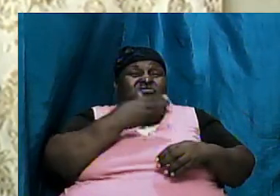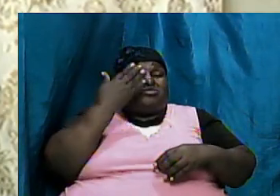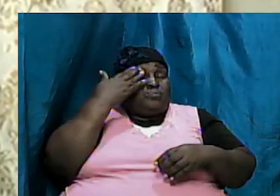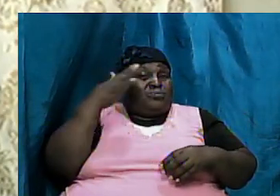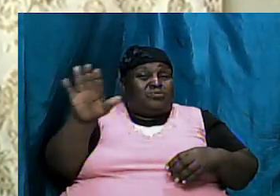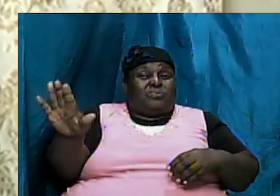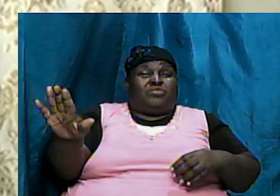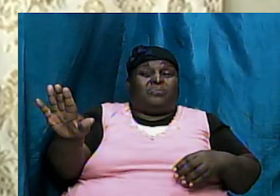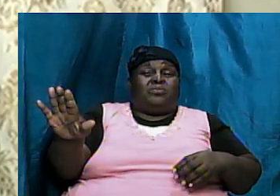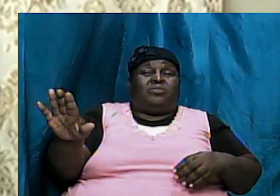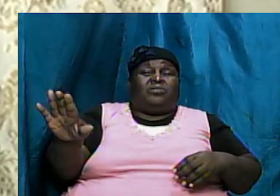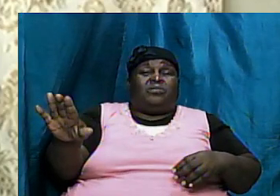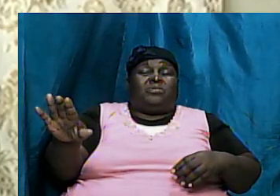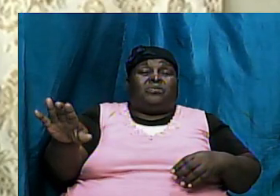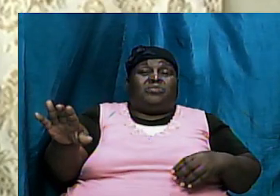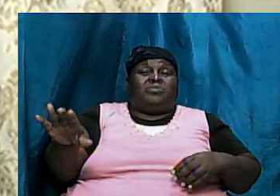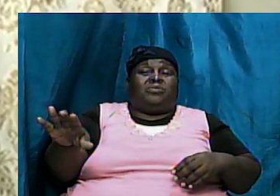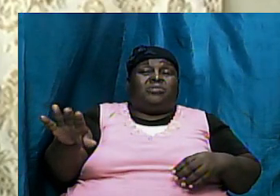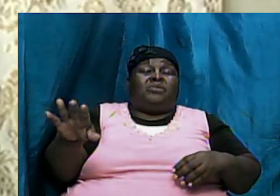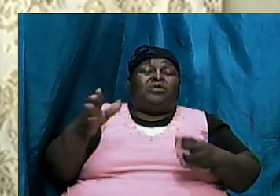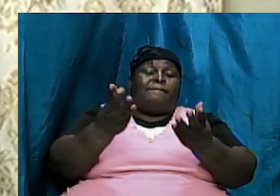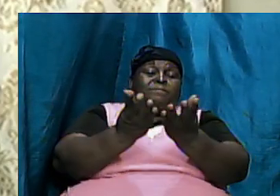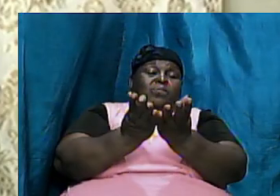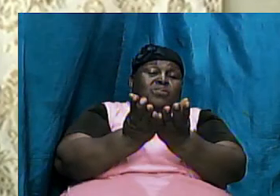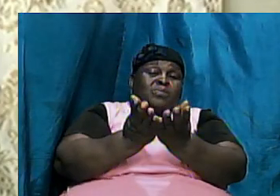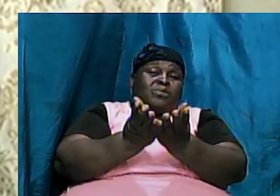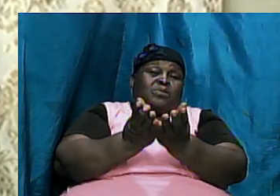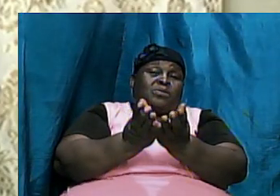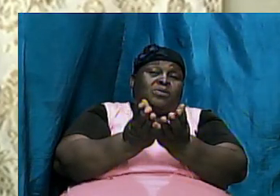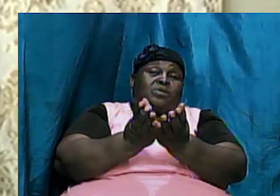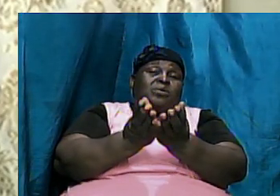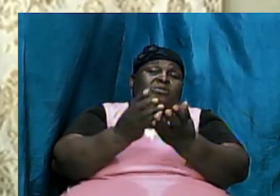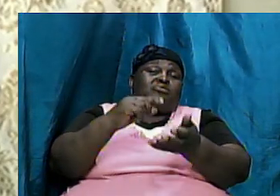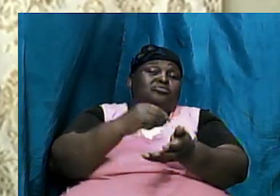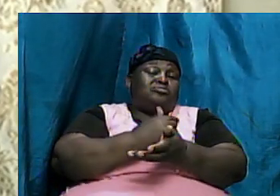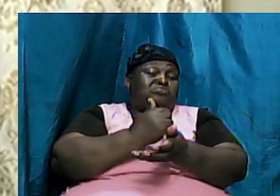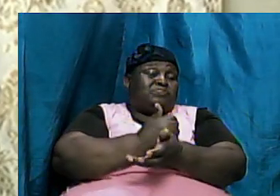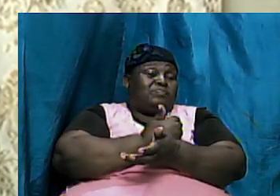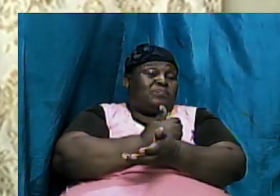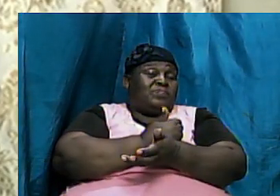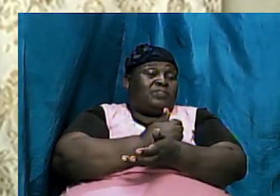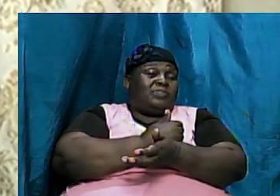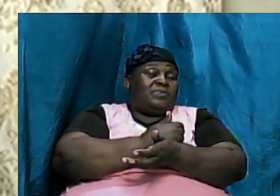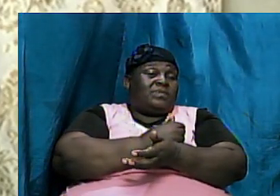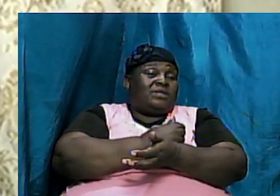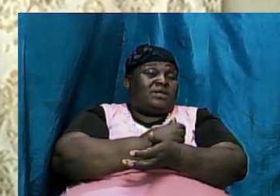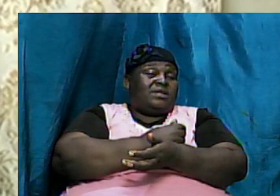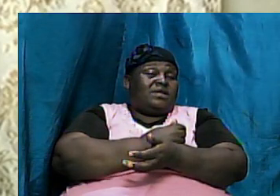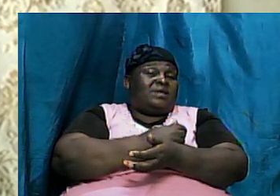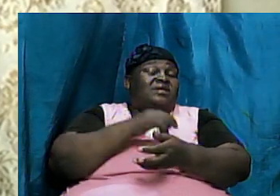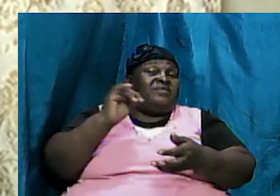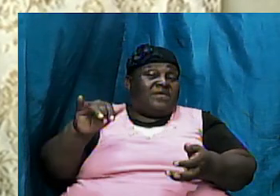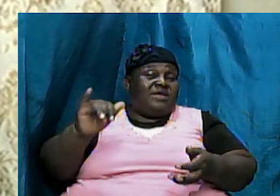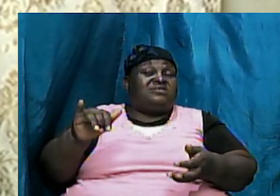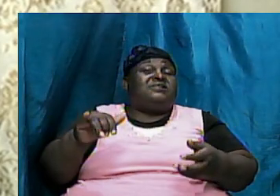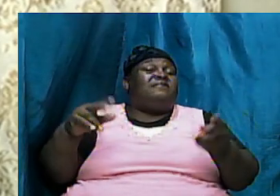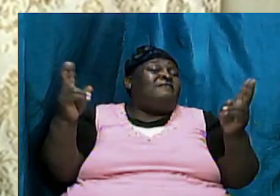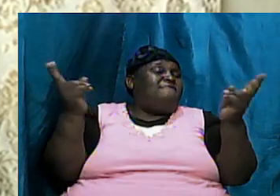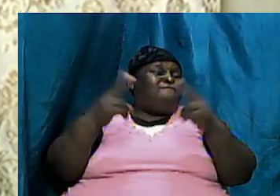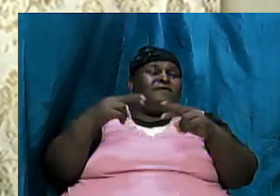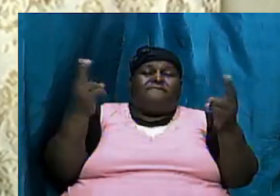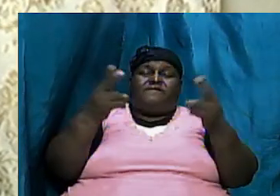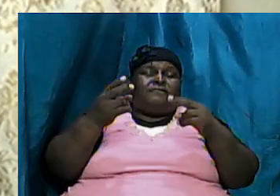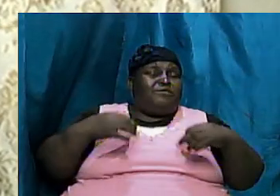contained in the book of Genesis and so that is very very